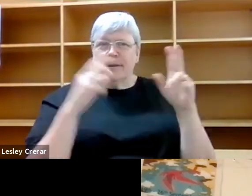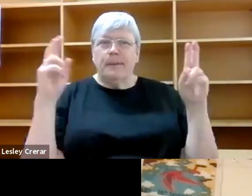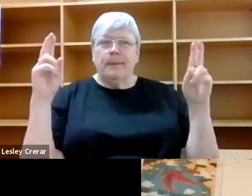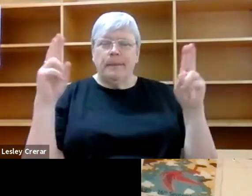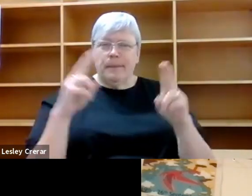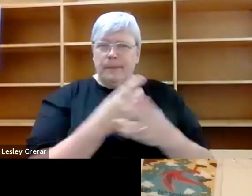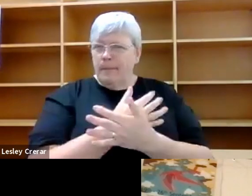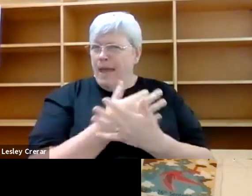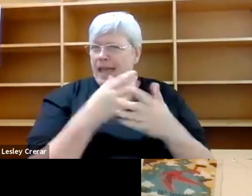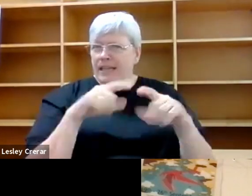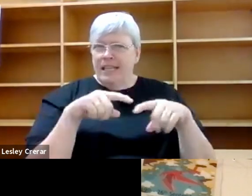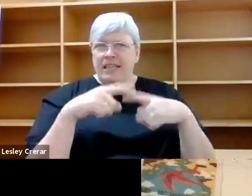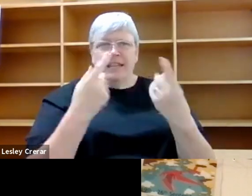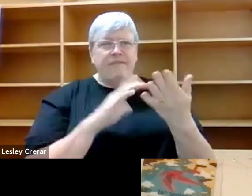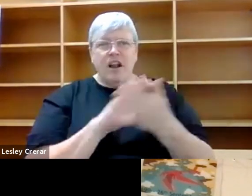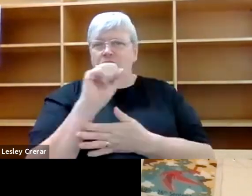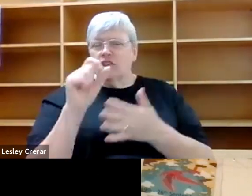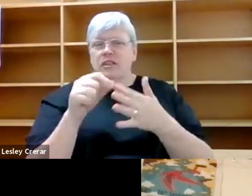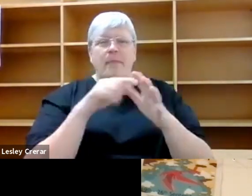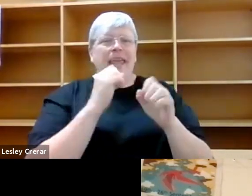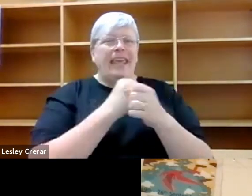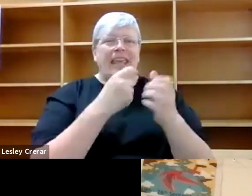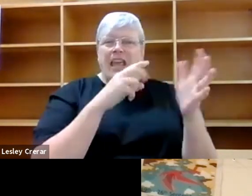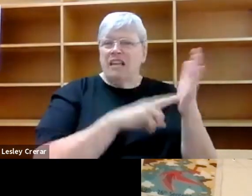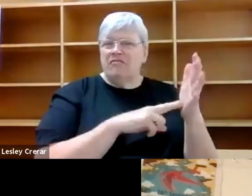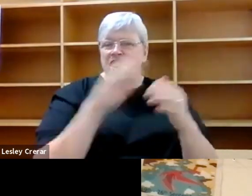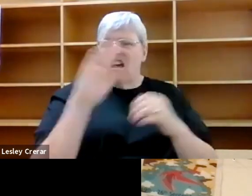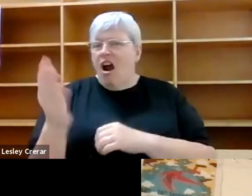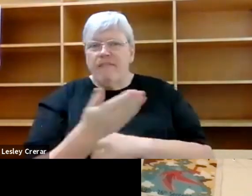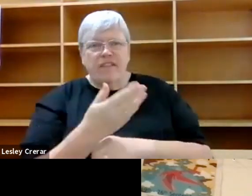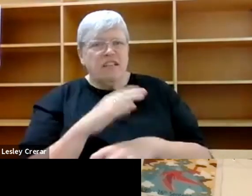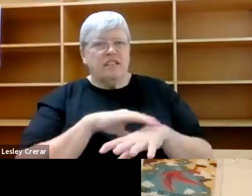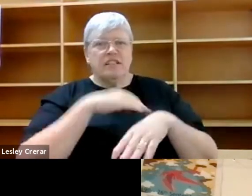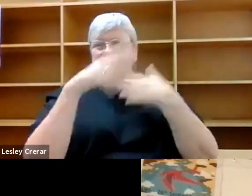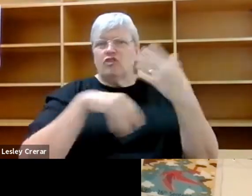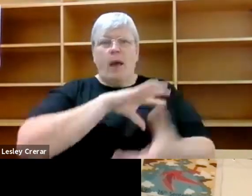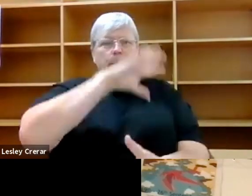different cultures, pagan beliefs. So harvest festivals, we roll them all together into one.